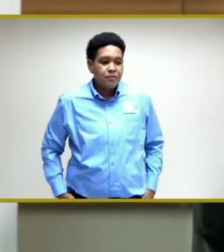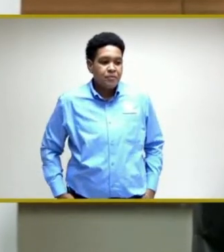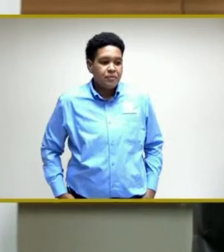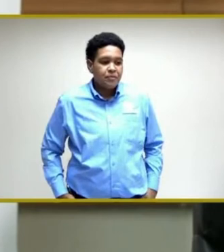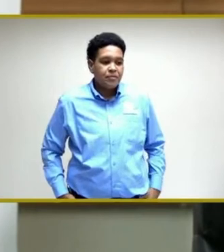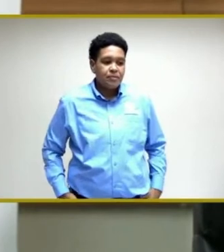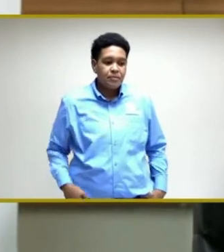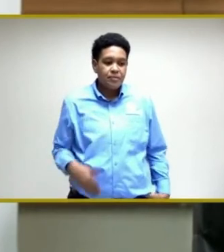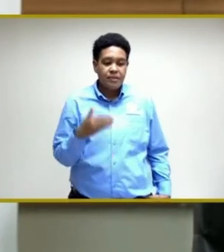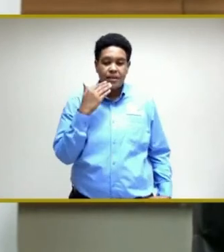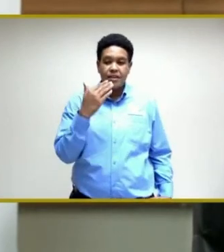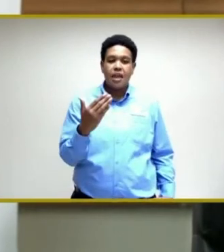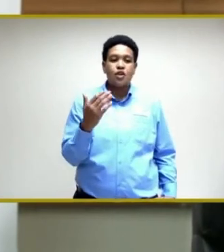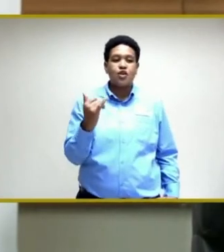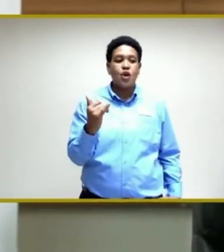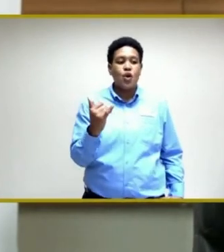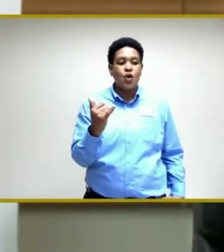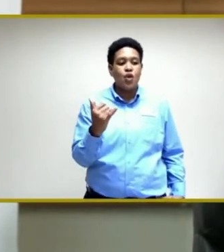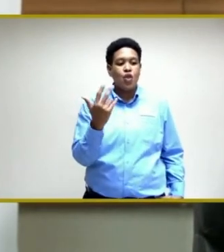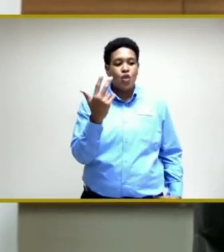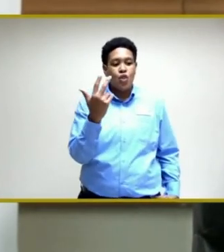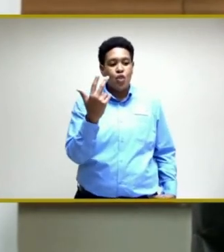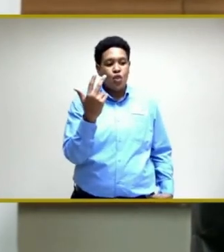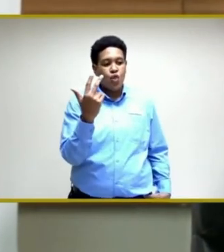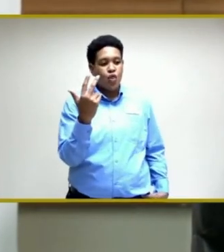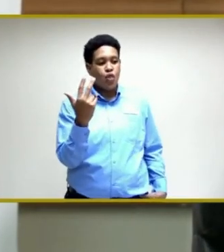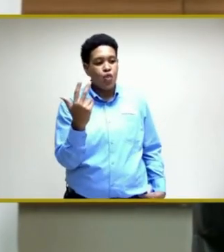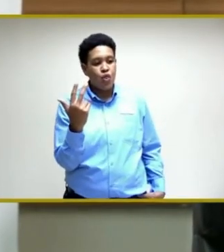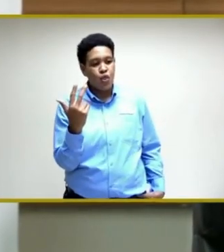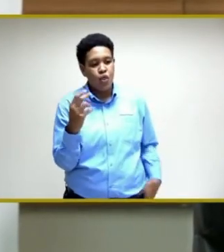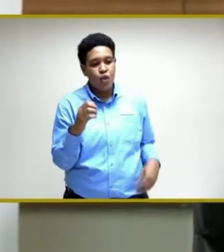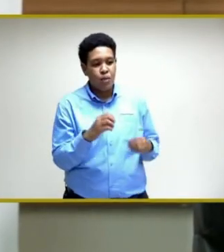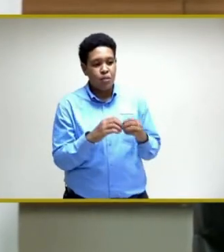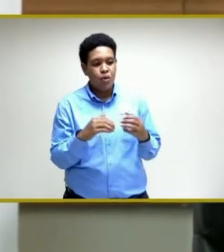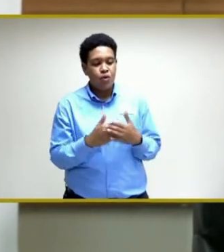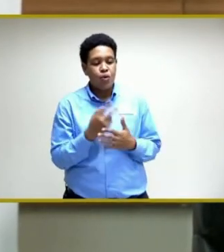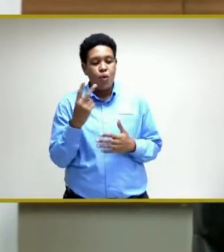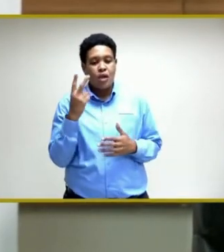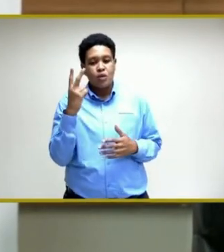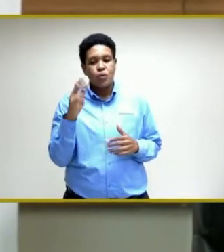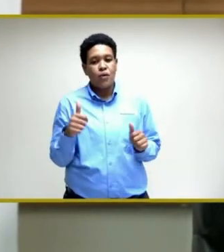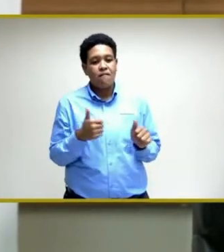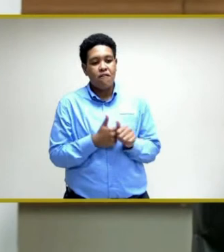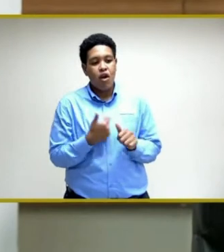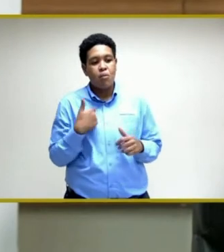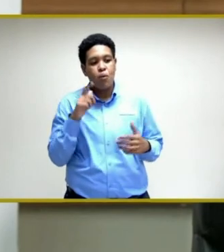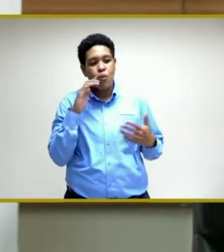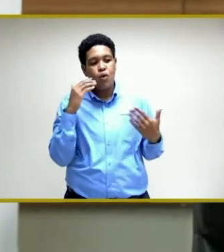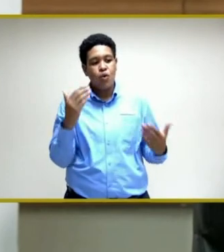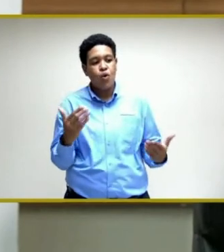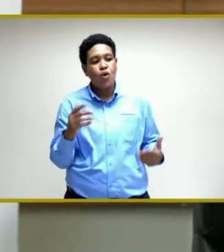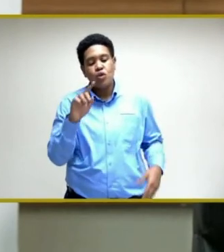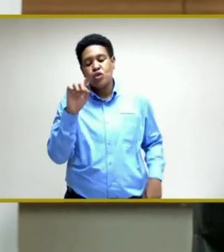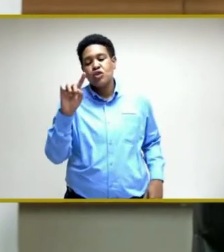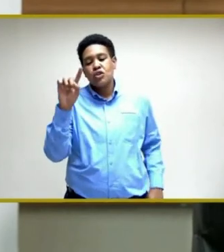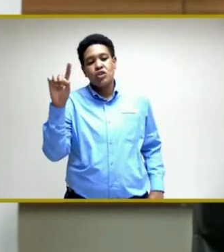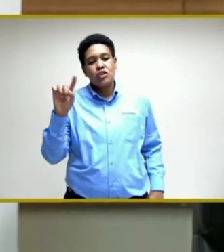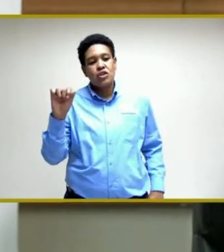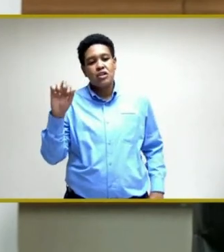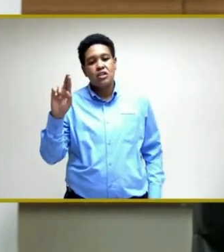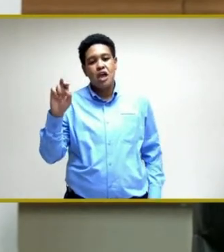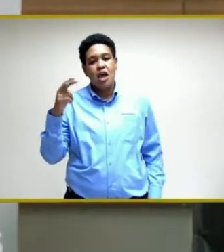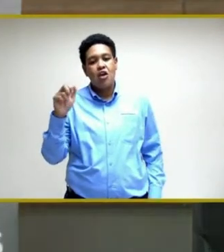Thank you very much. We actually have three more new hands and two follow-ups. We're going to go to Zara Burton.